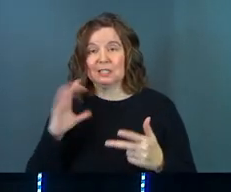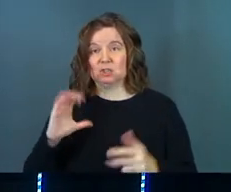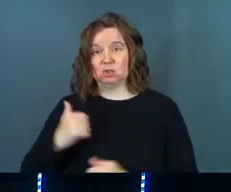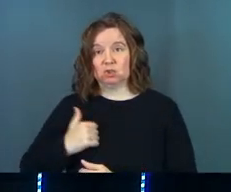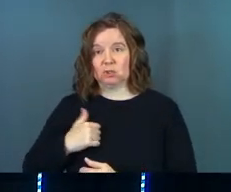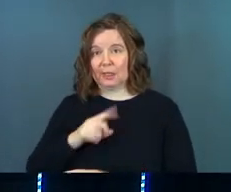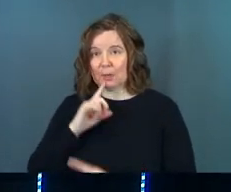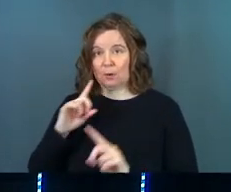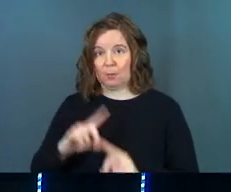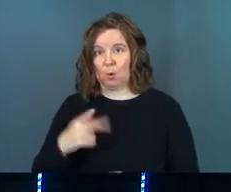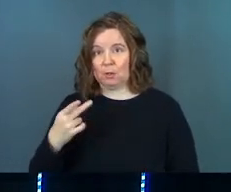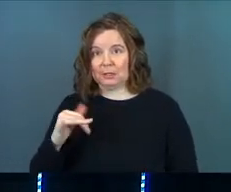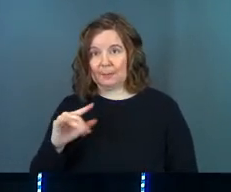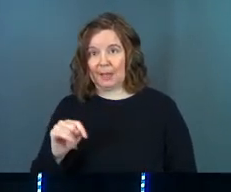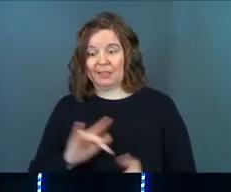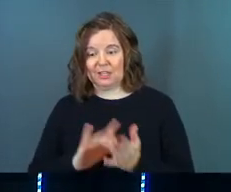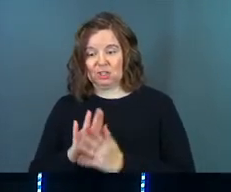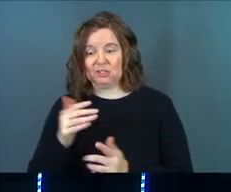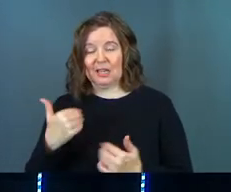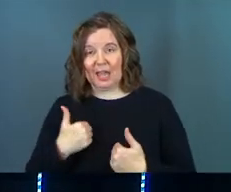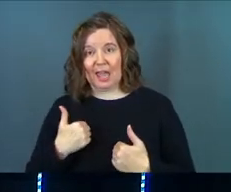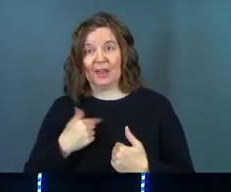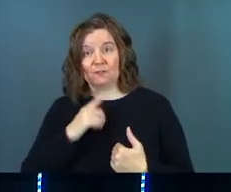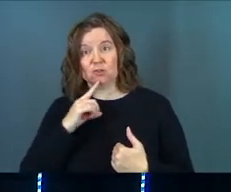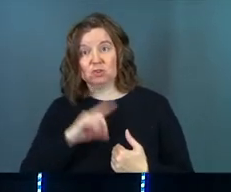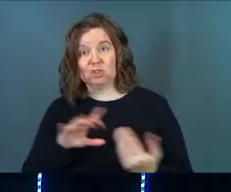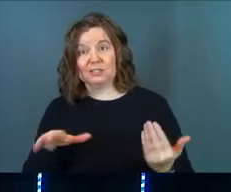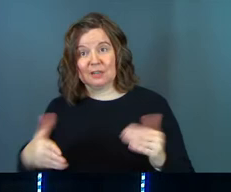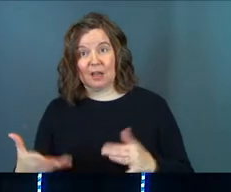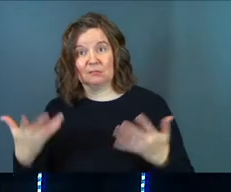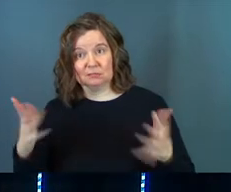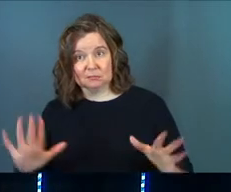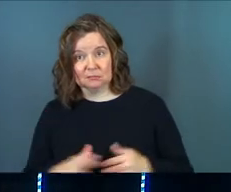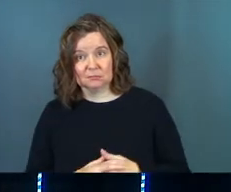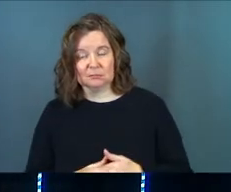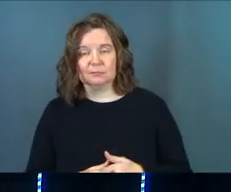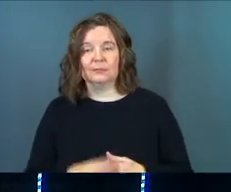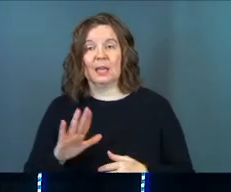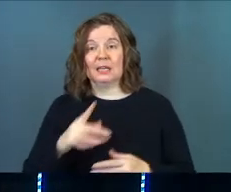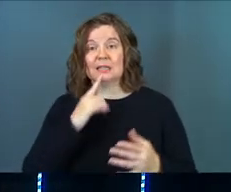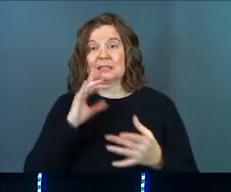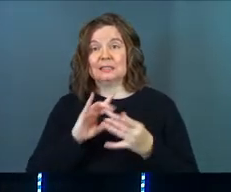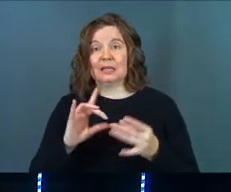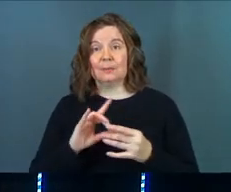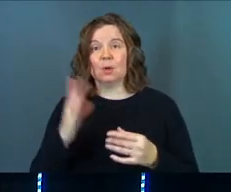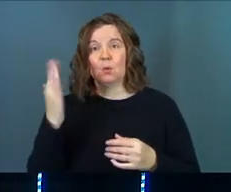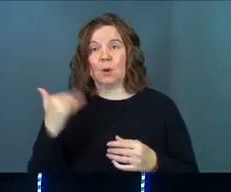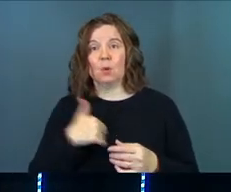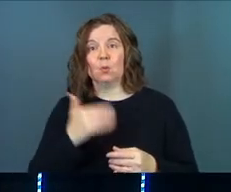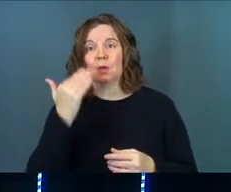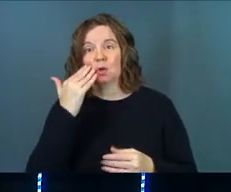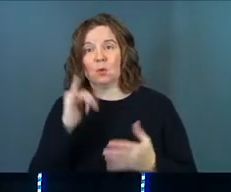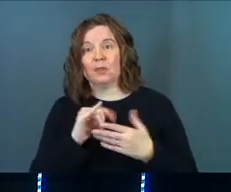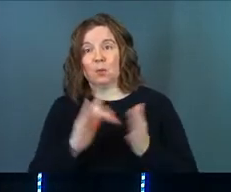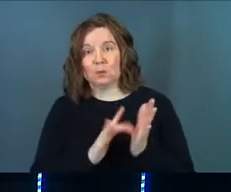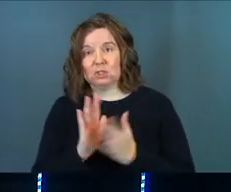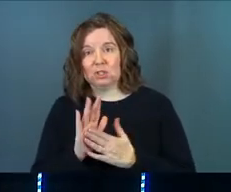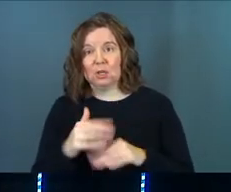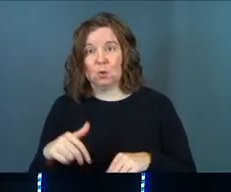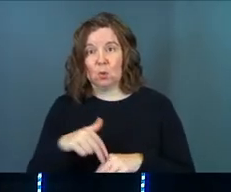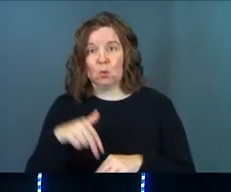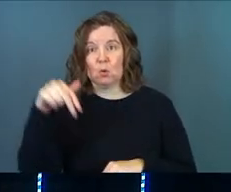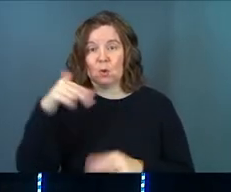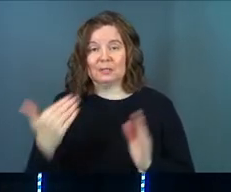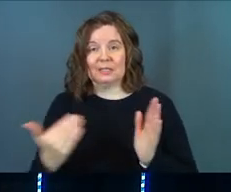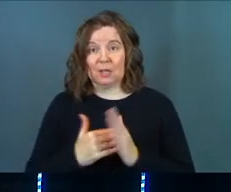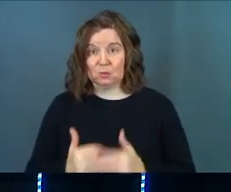centurion that reports to Pilate that Jesus had for sure died. And his testimony is why we know that when Jesus rose